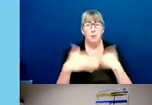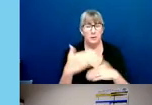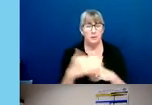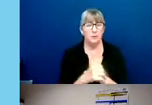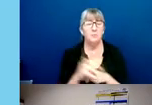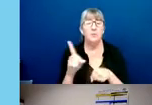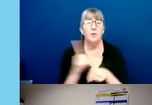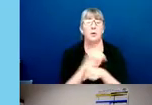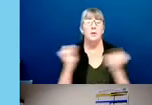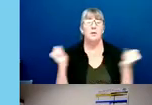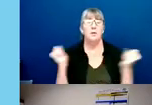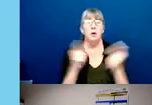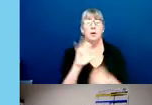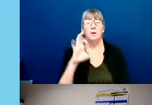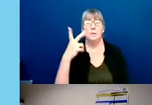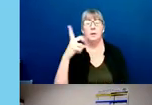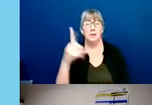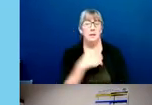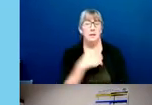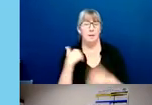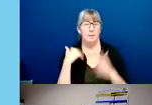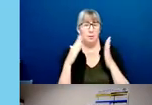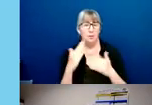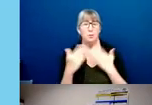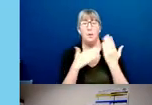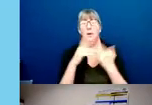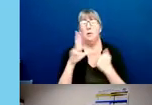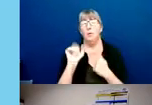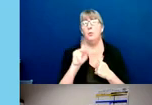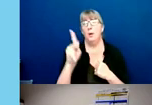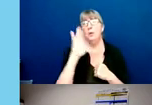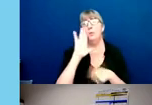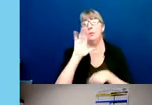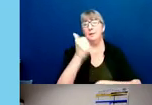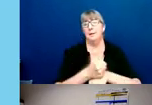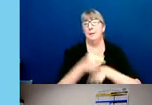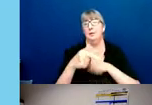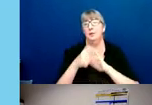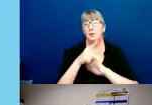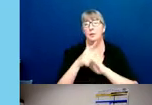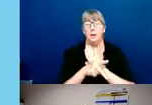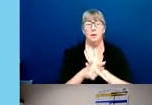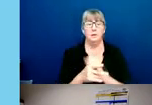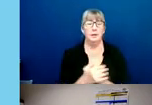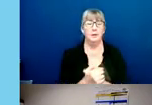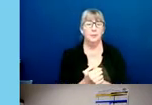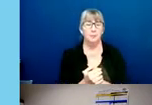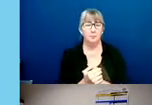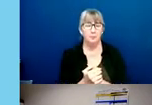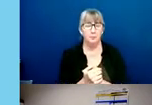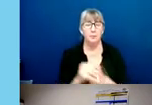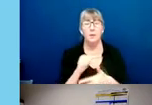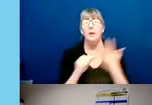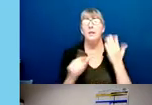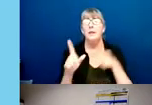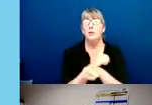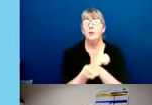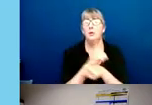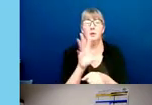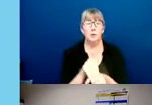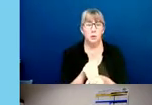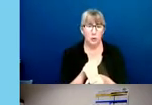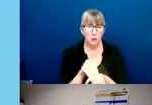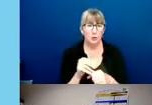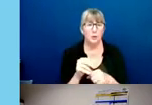all CPD members, regardless of rank, are also established in this policy. These duties include an